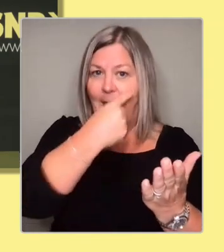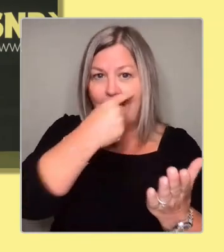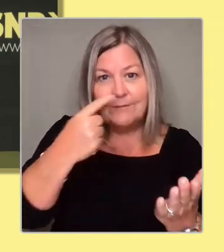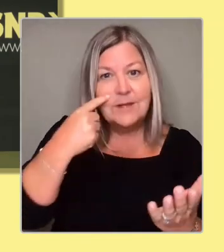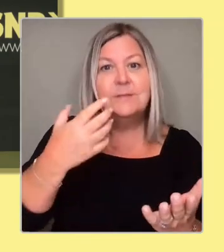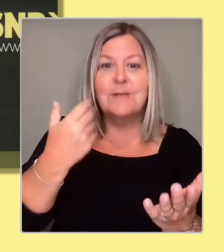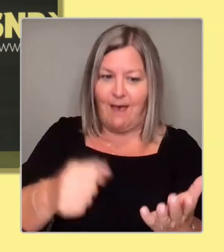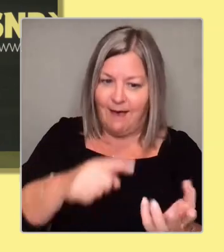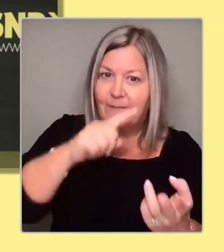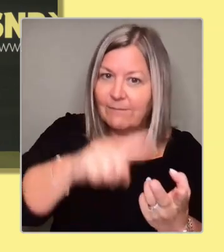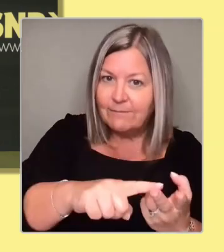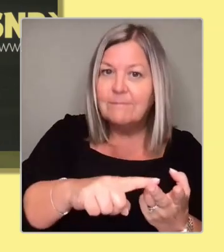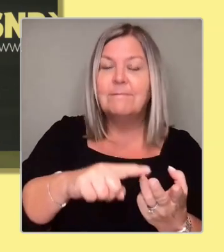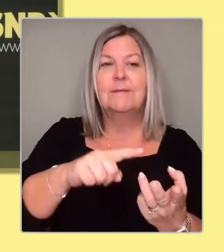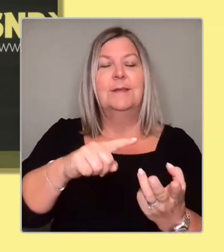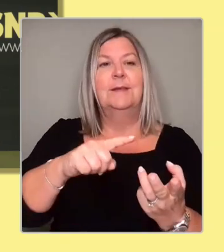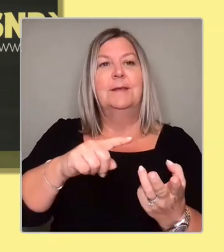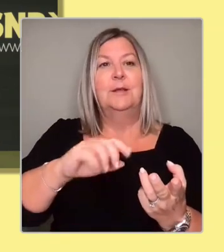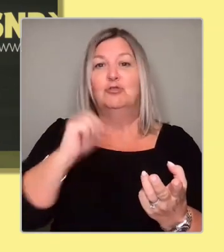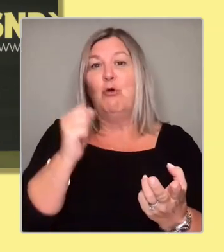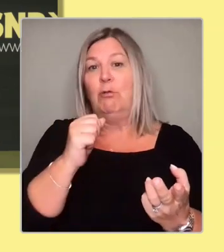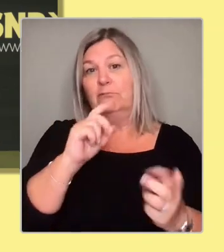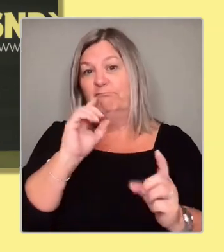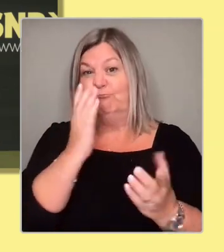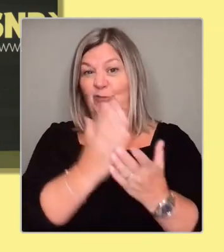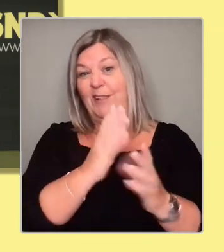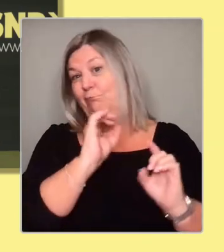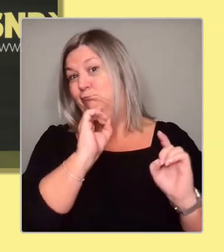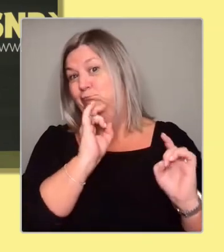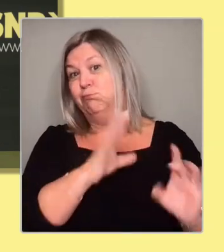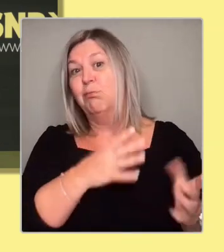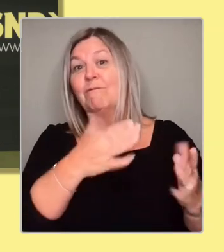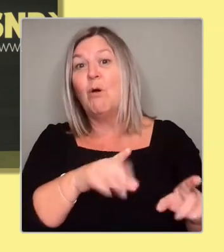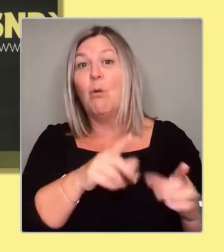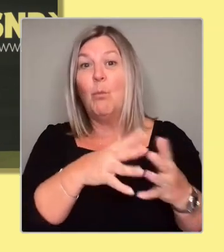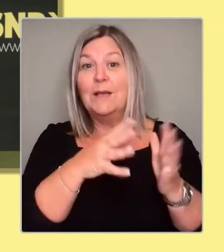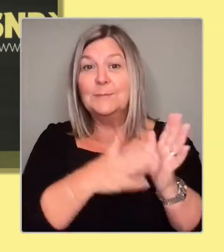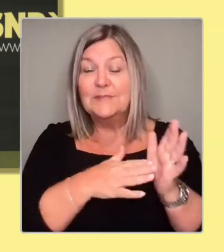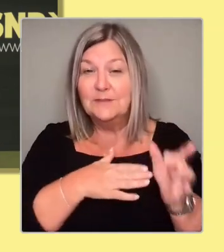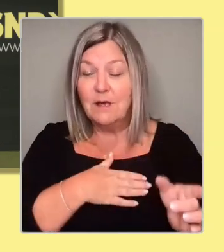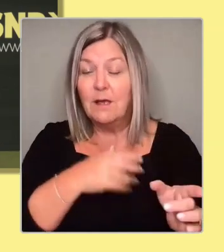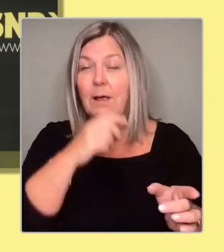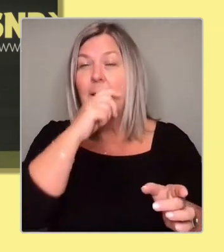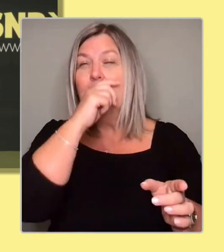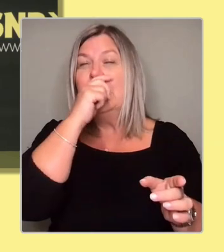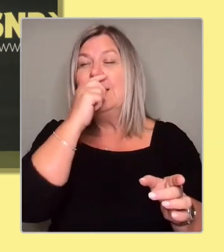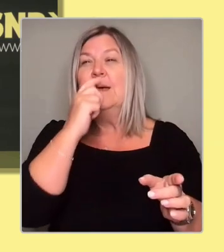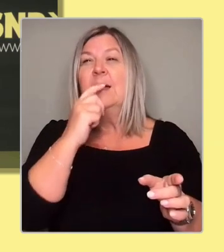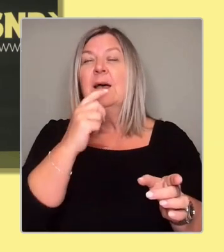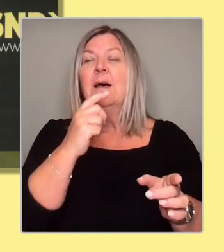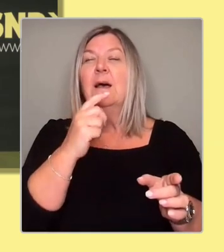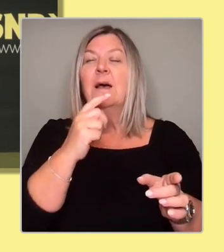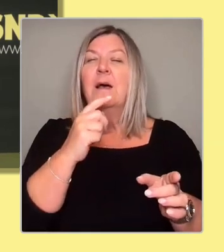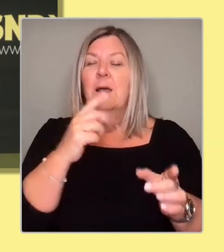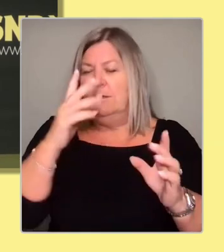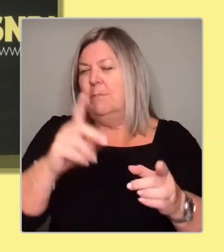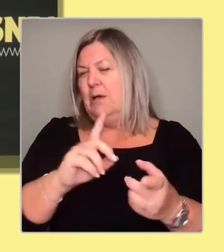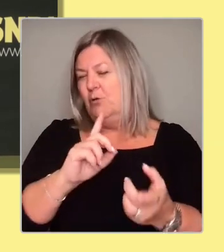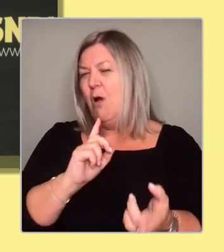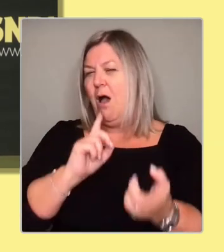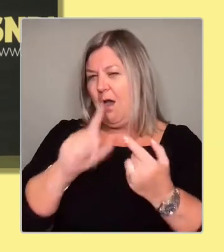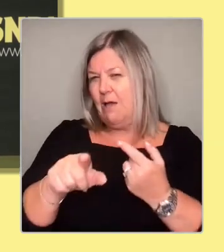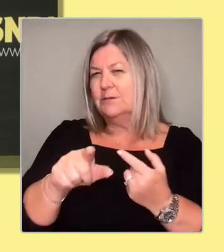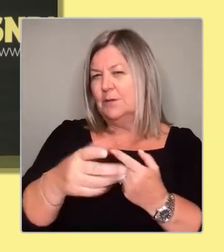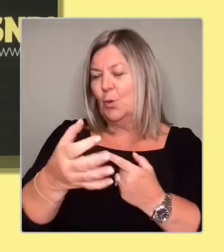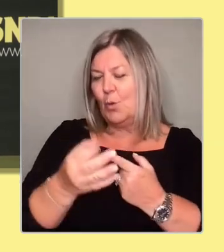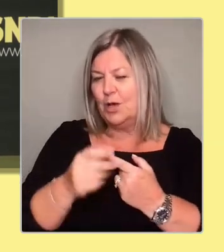served by Westminster. And I suppose I'd answer it in two parts. The first is, before we get to process, irrespective of